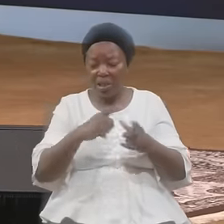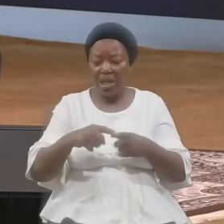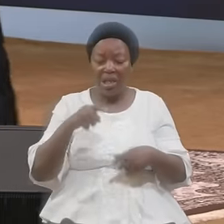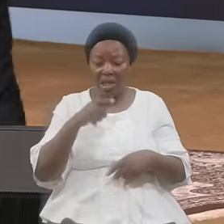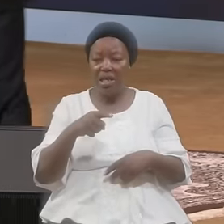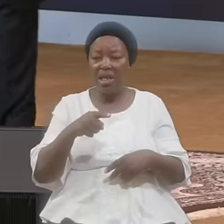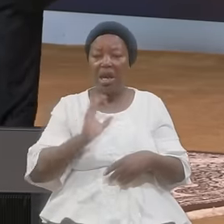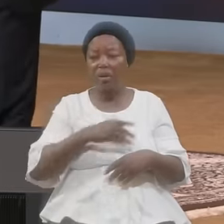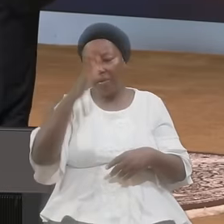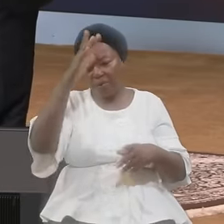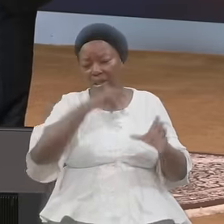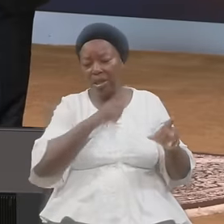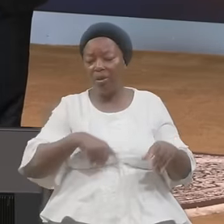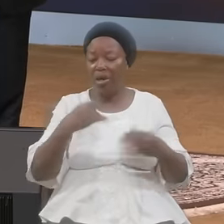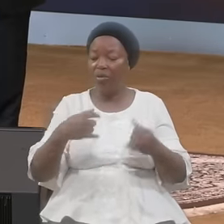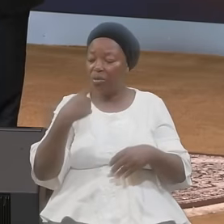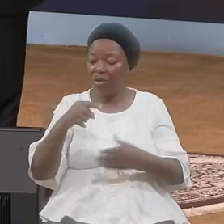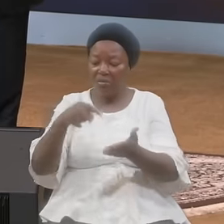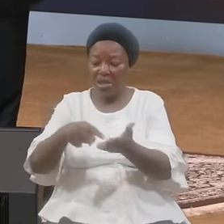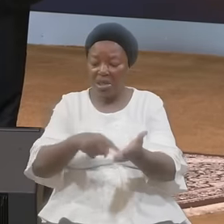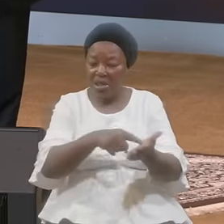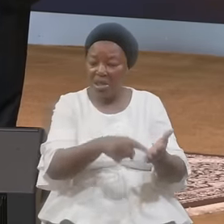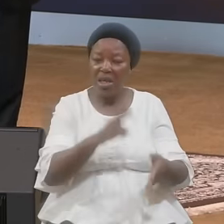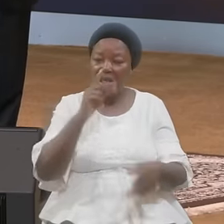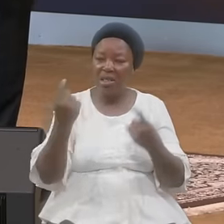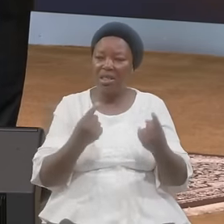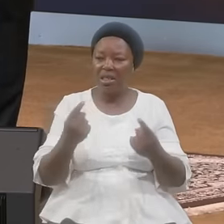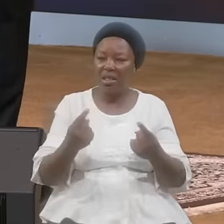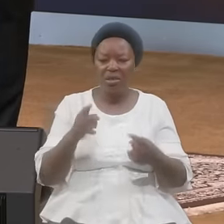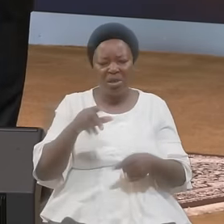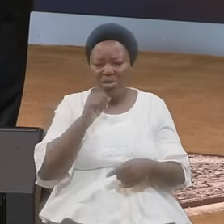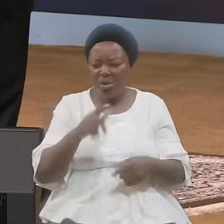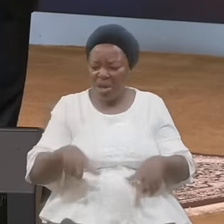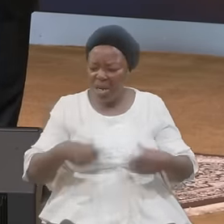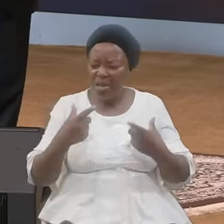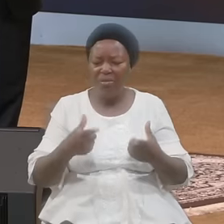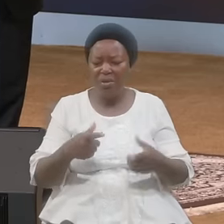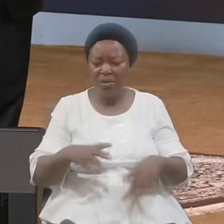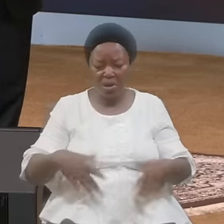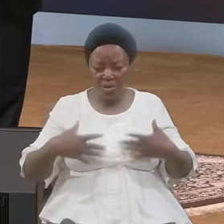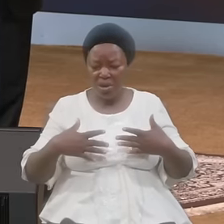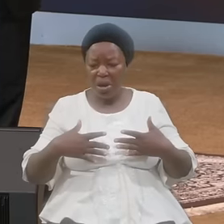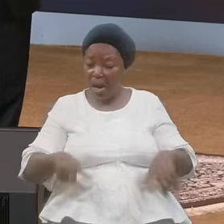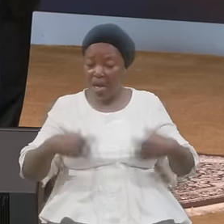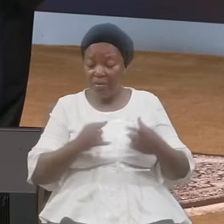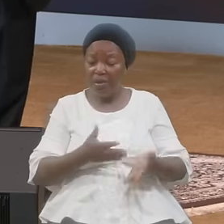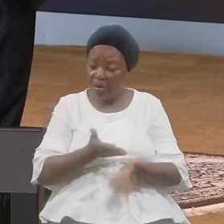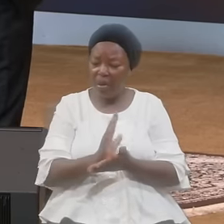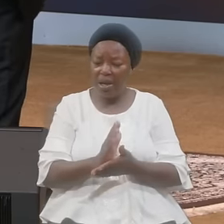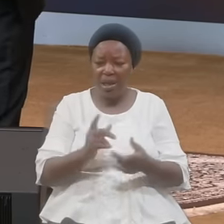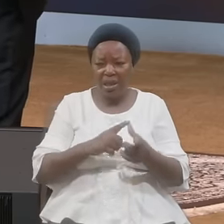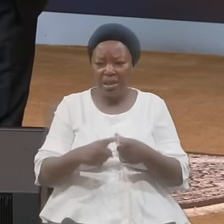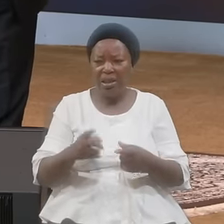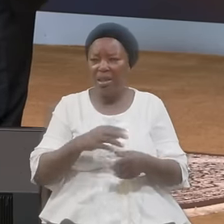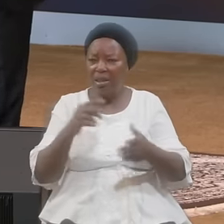This And This You're Not Living Right You're Not Living About Body This